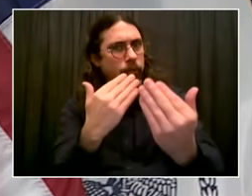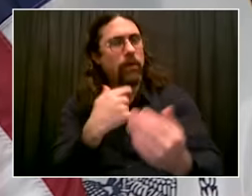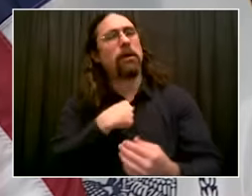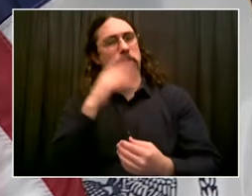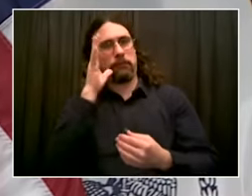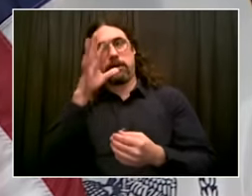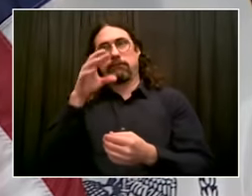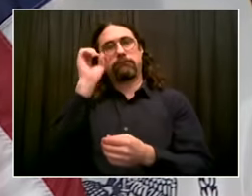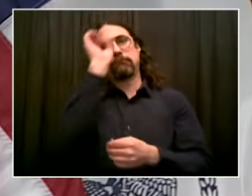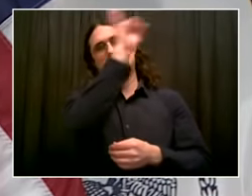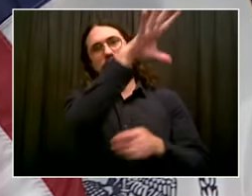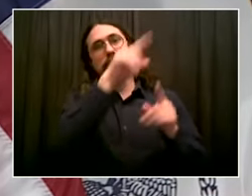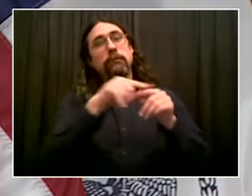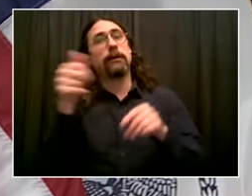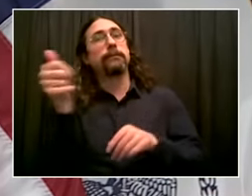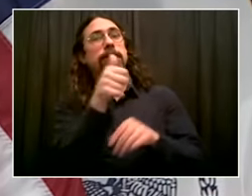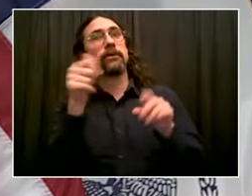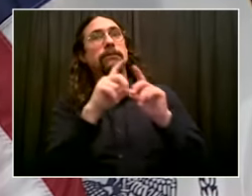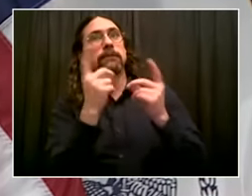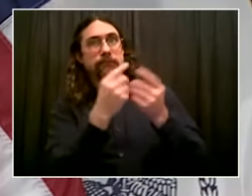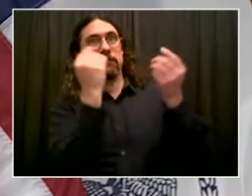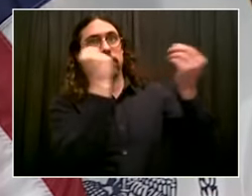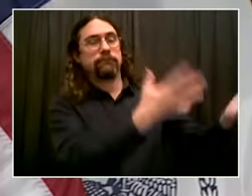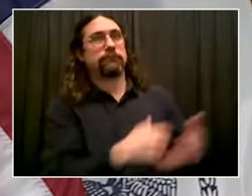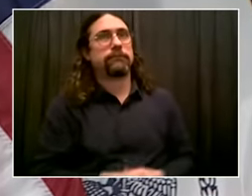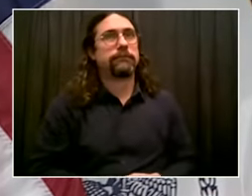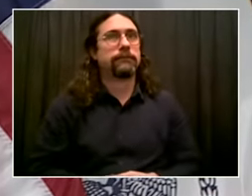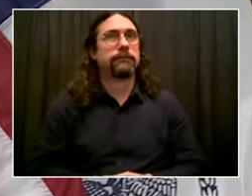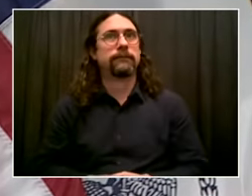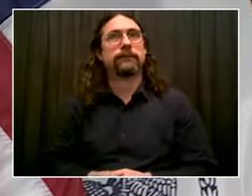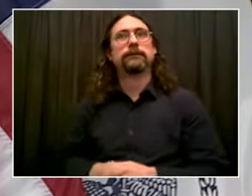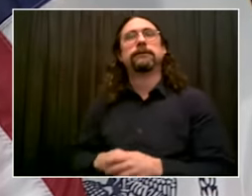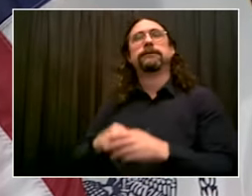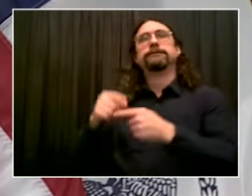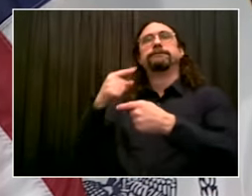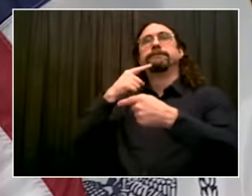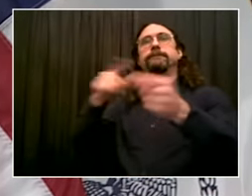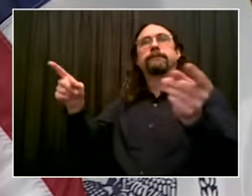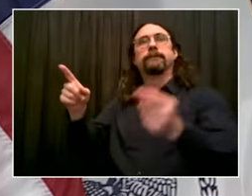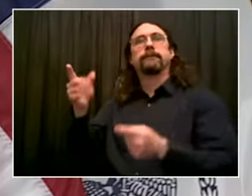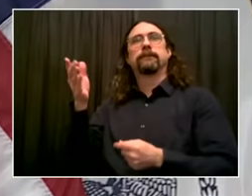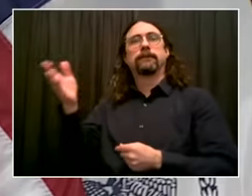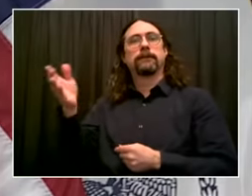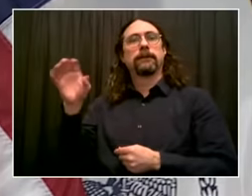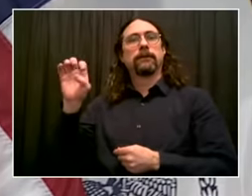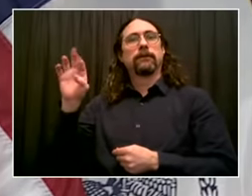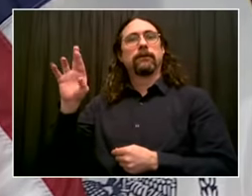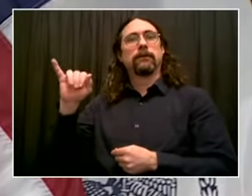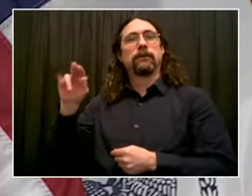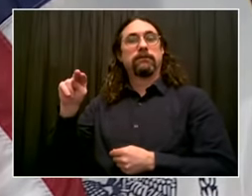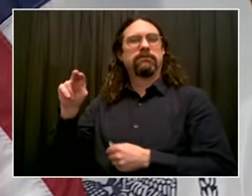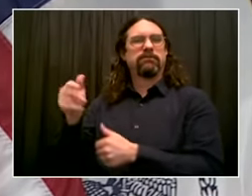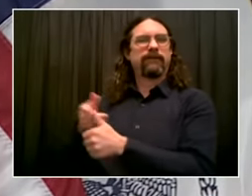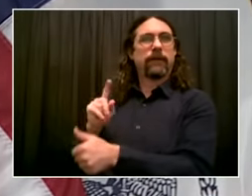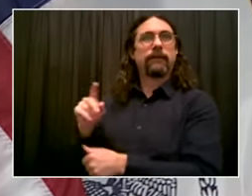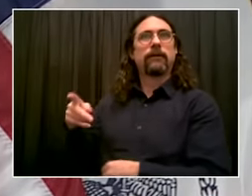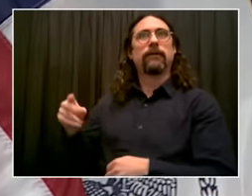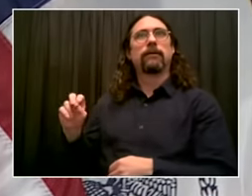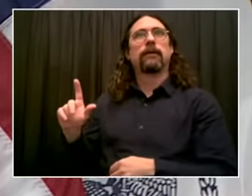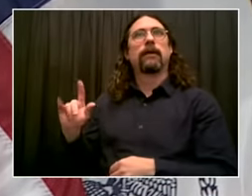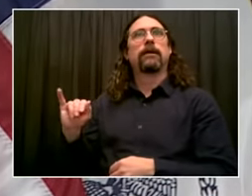Good morning, Mr. Mayor. You've been talking a bit about needing local control restored.